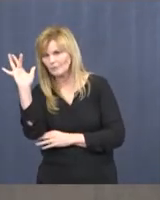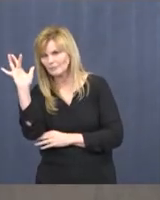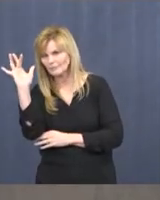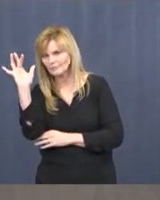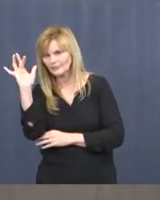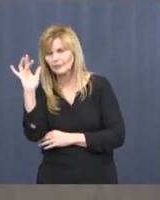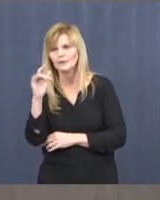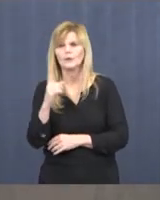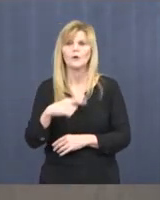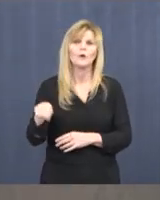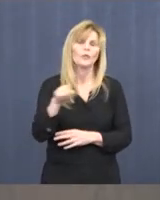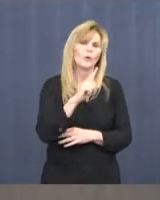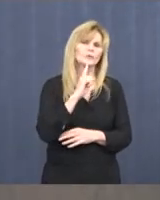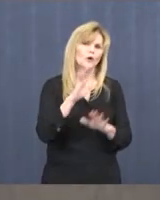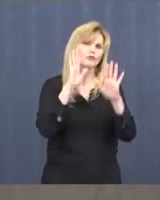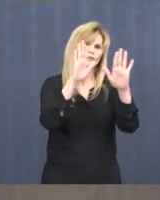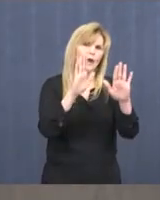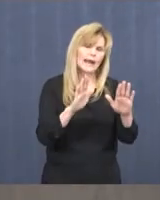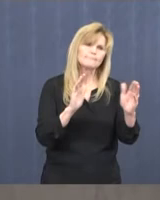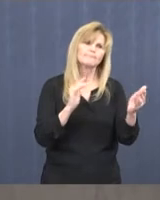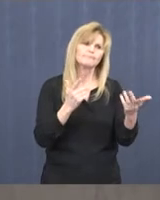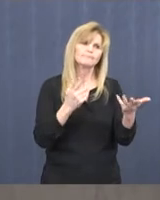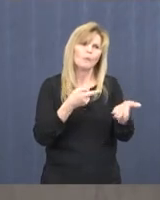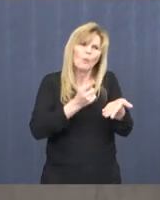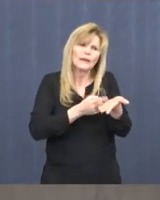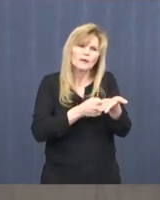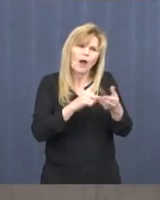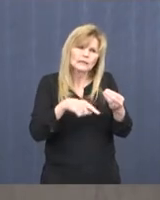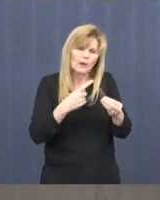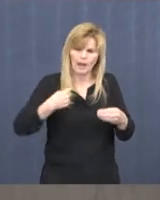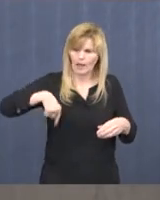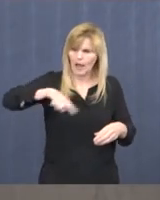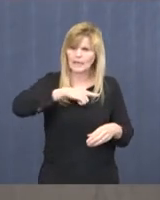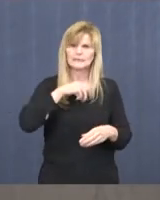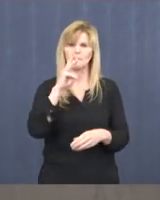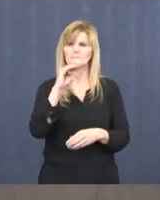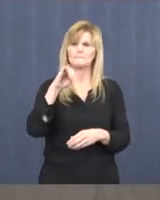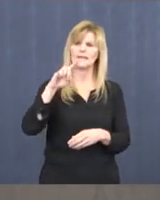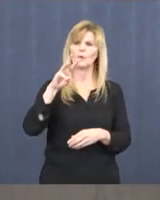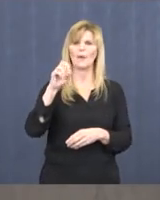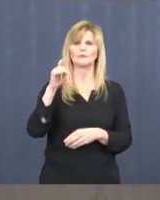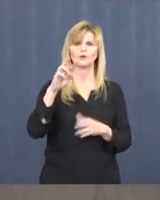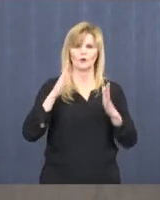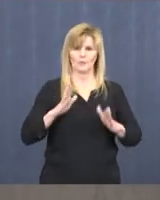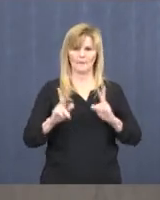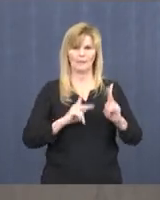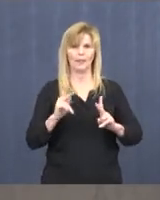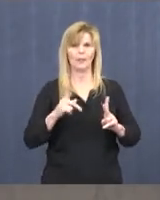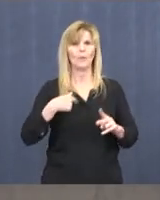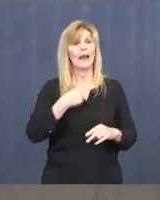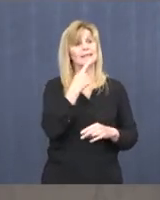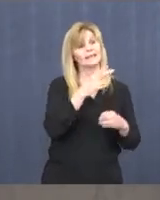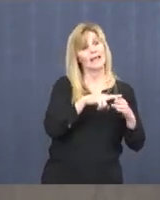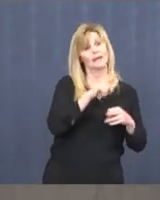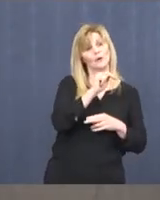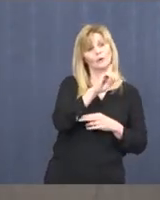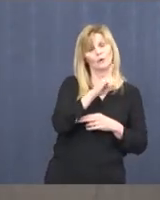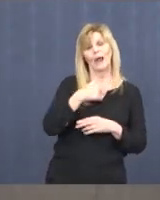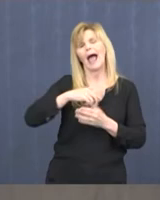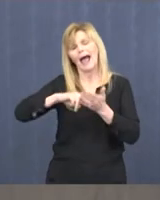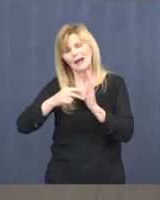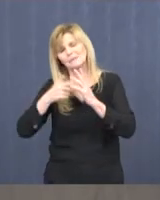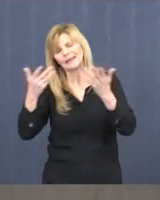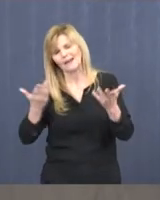And those are great analogies of what he talks about us as Midwesterners, because when I say North Dakota, obviously I mean